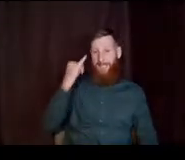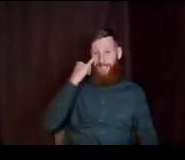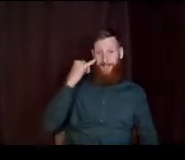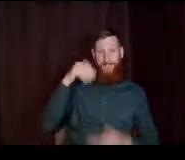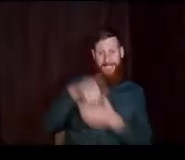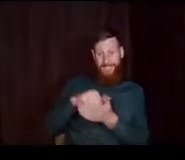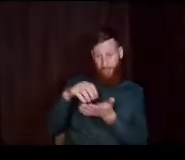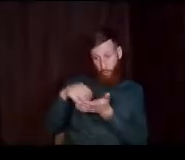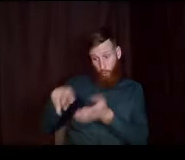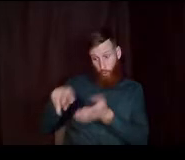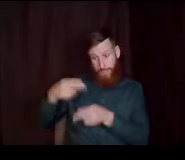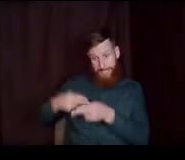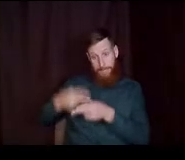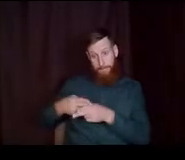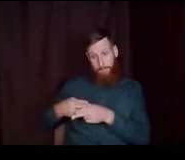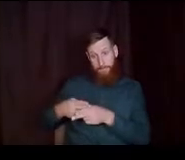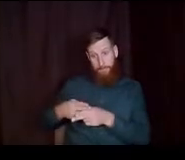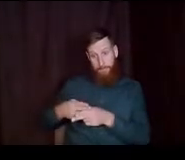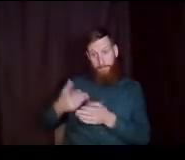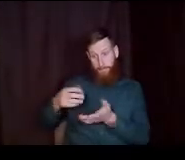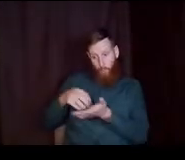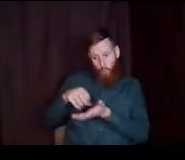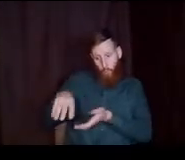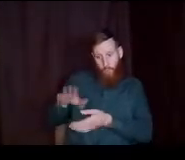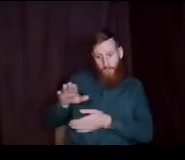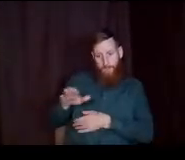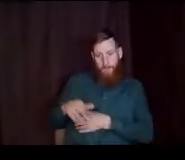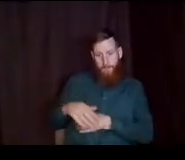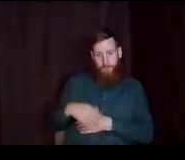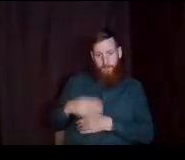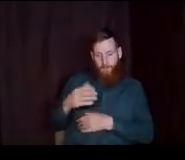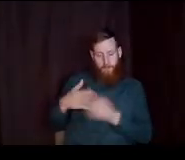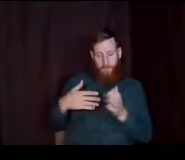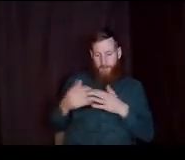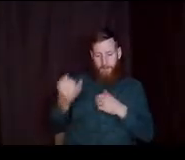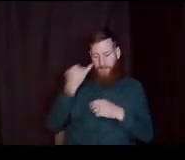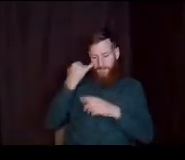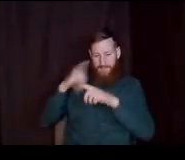student's name. it's the students. even if they're a dependent student.